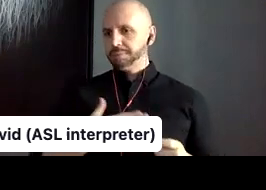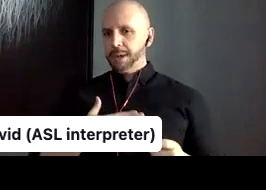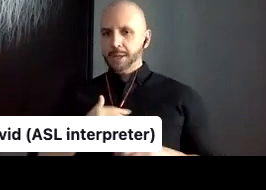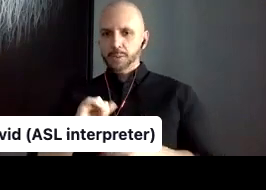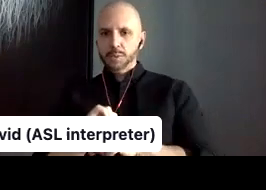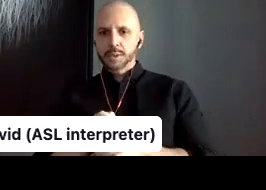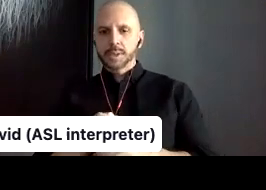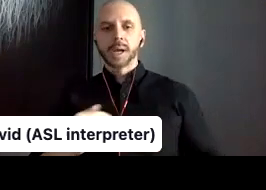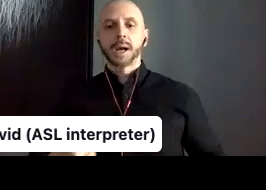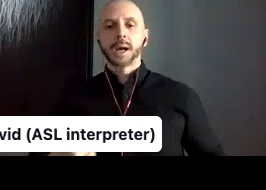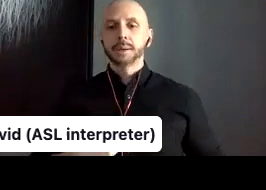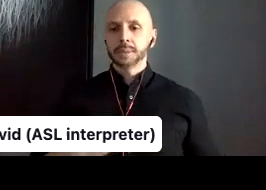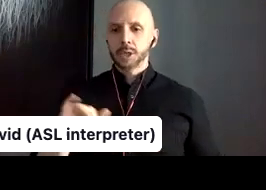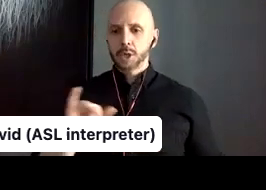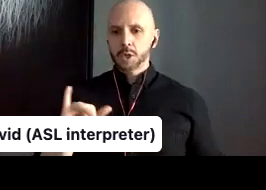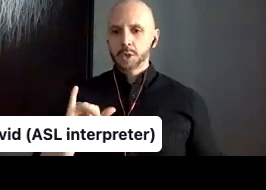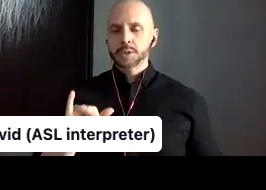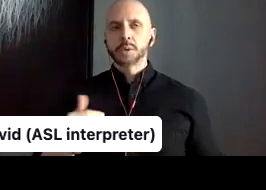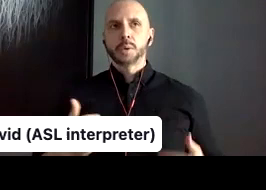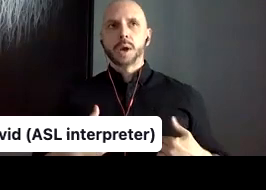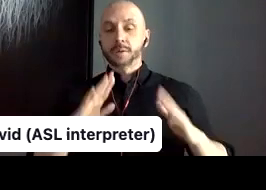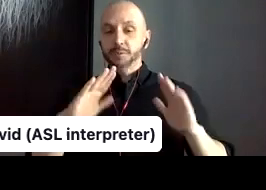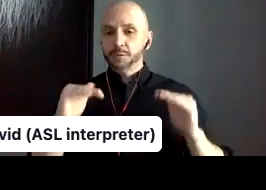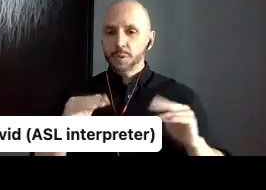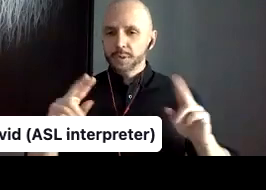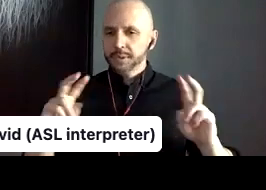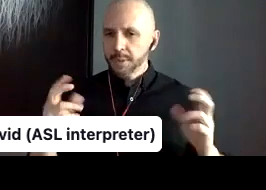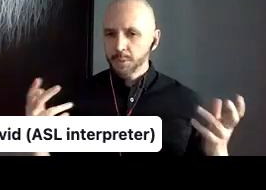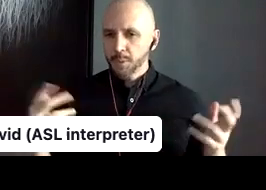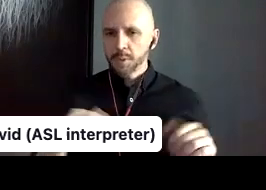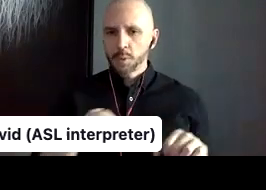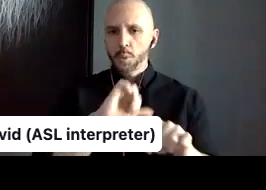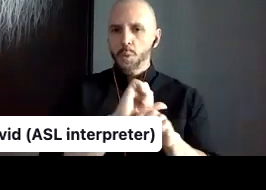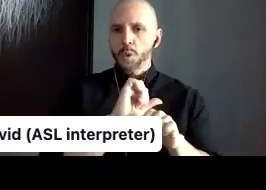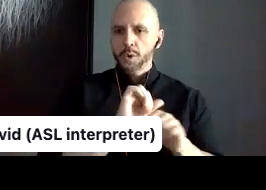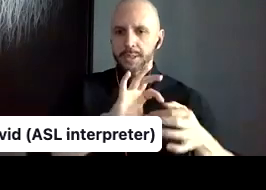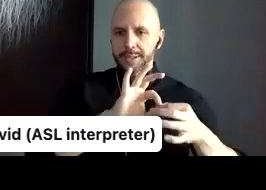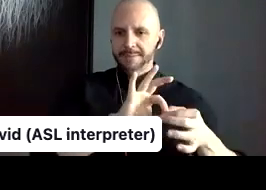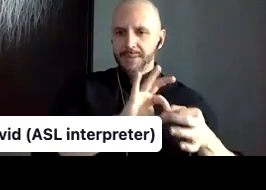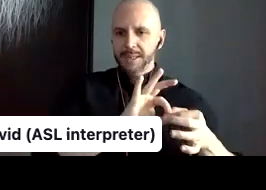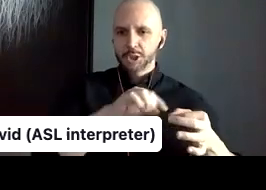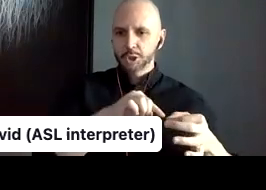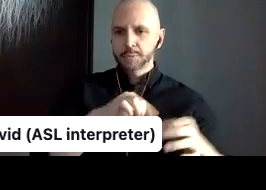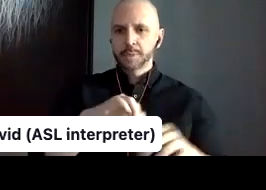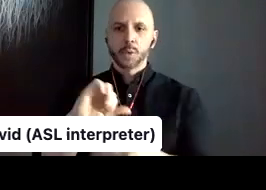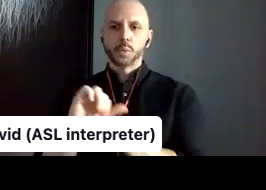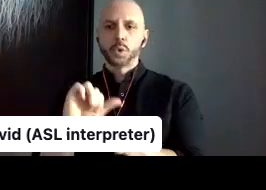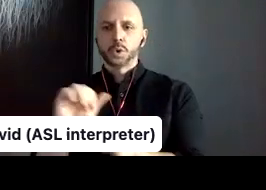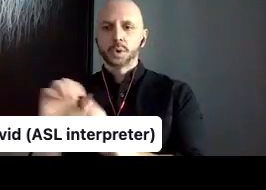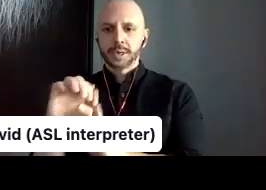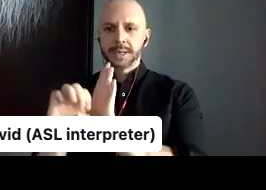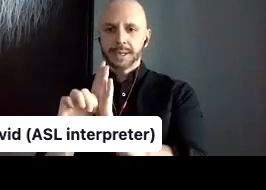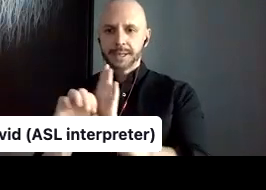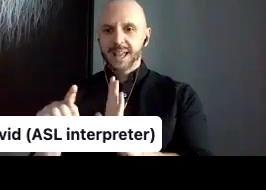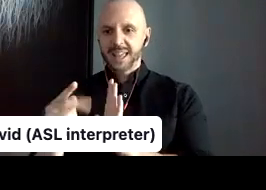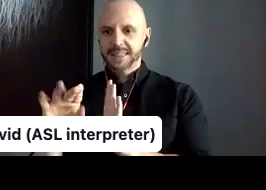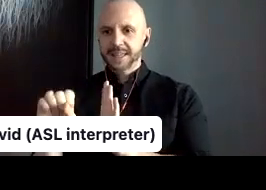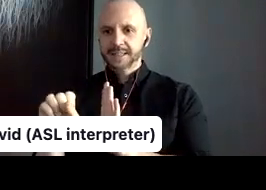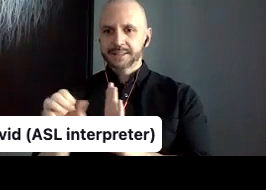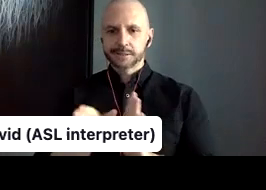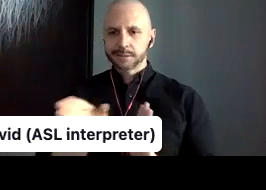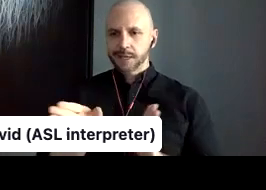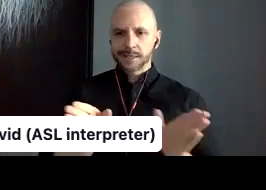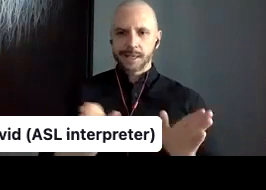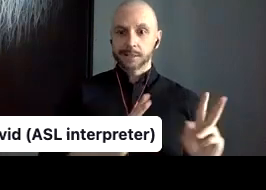ethics and work relationships and, uh, yeah, how they change and how I would like to see them improved in the future and not so